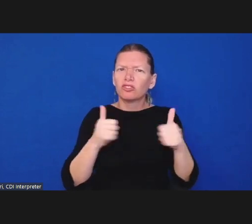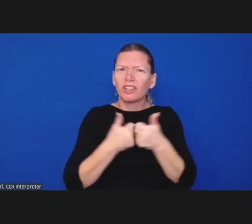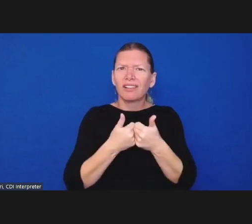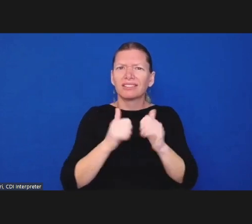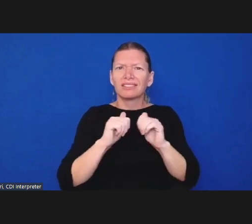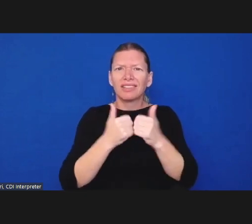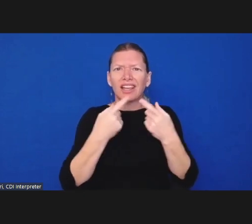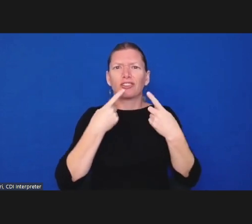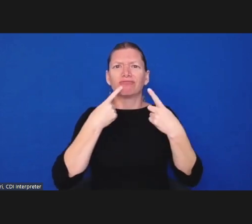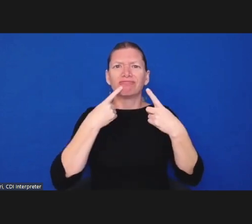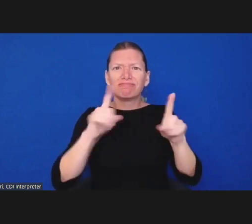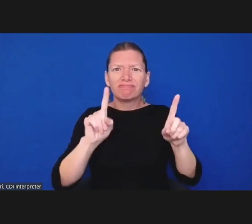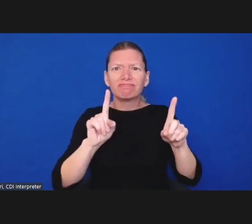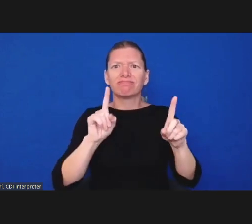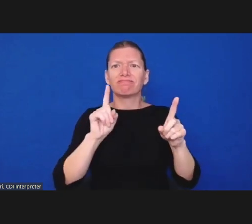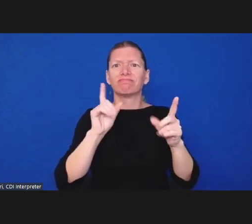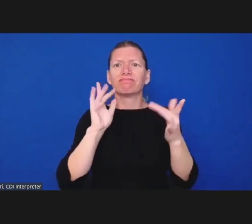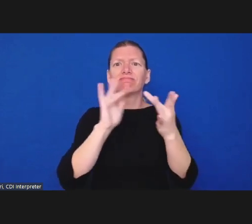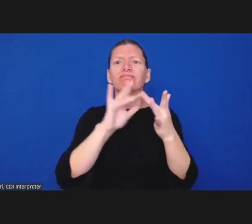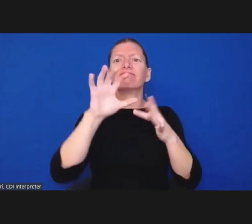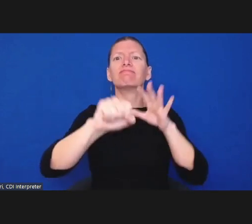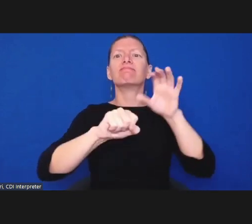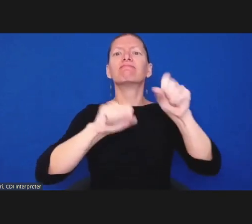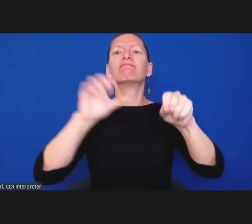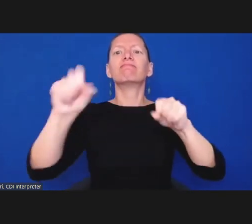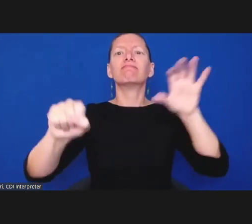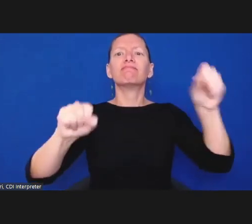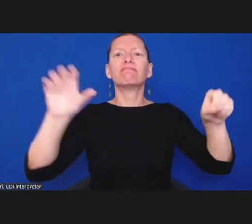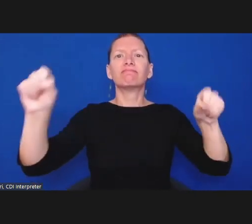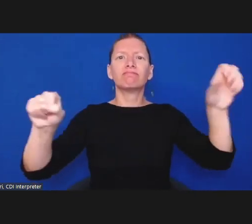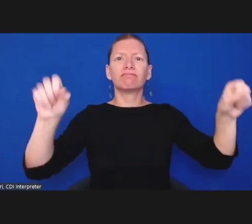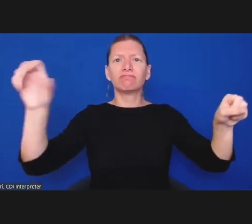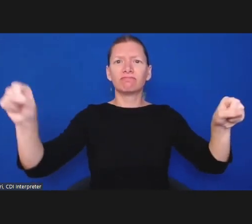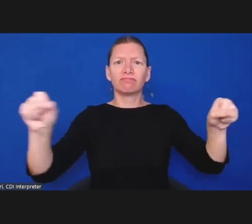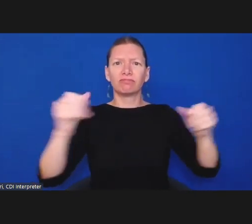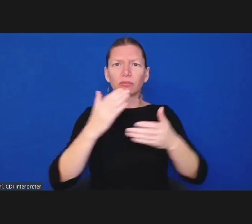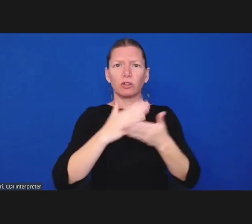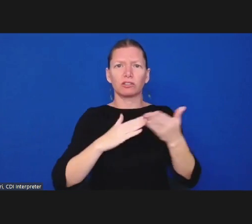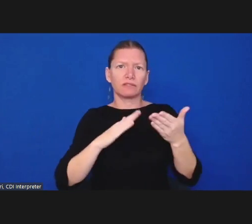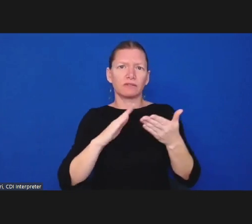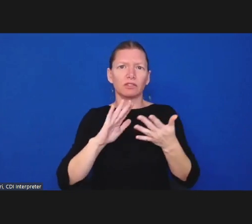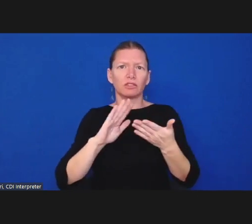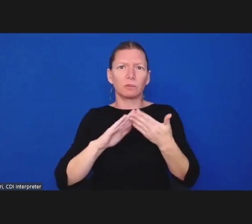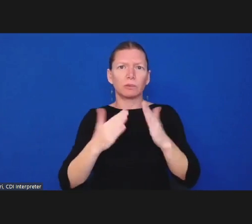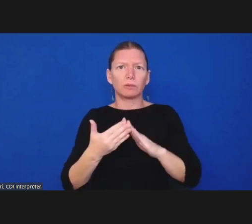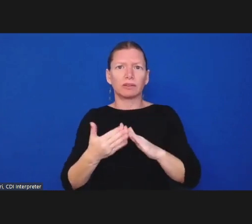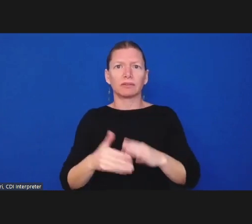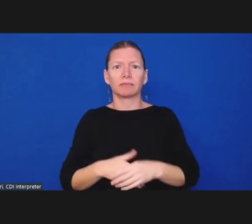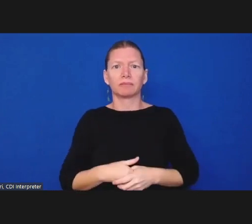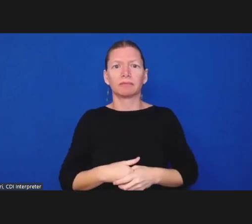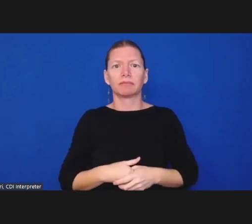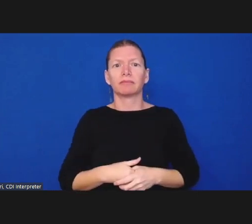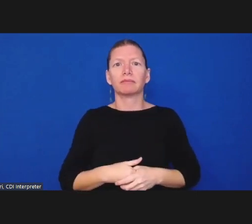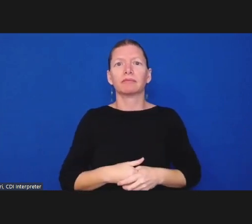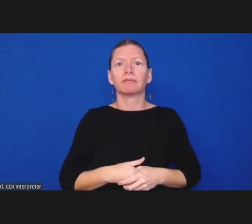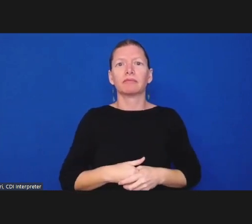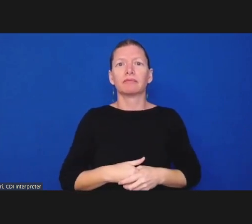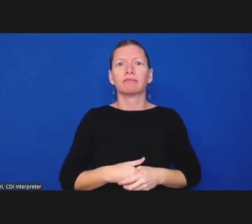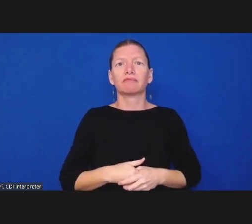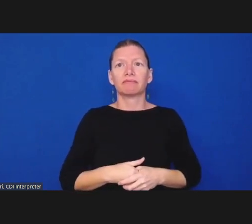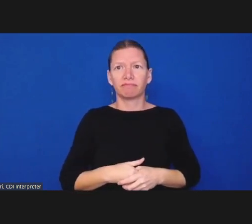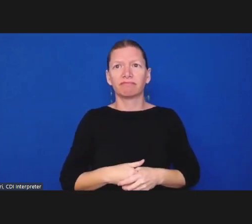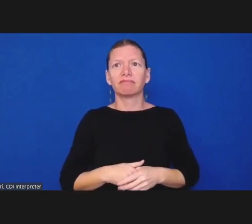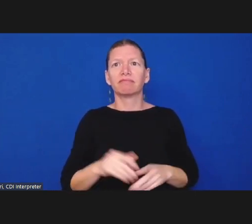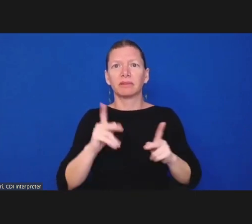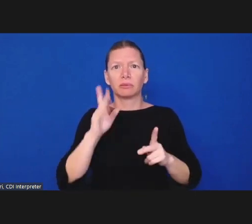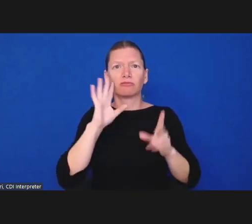um and it's it's something that there you know people keep coming with new ways zoom is great in certain ways and